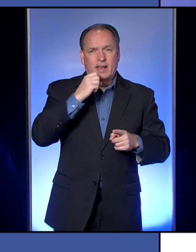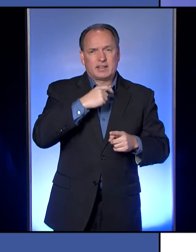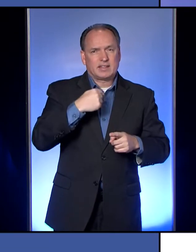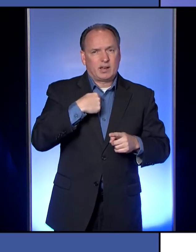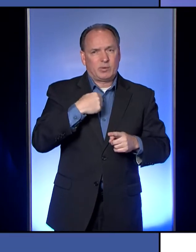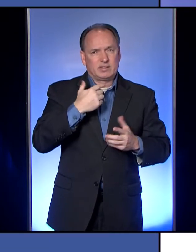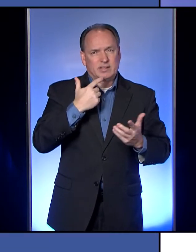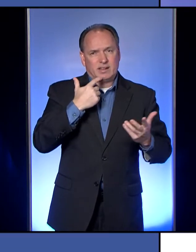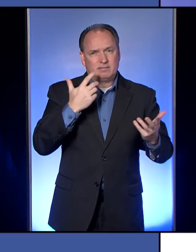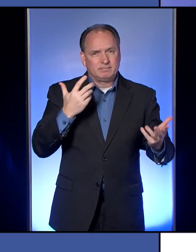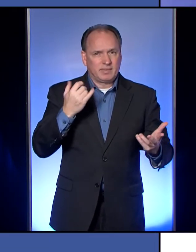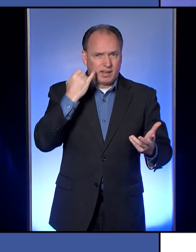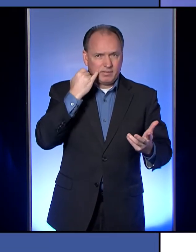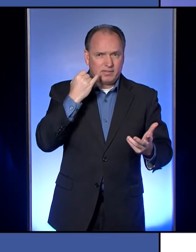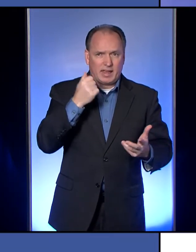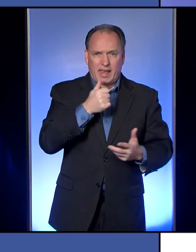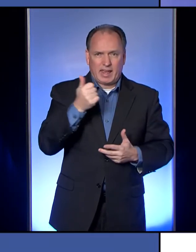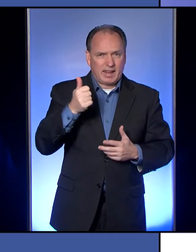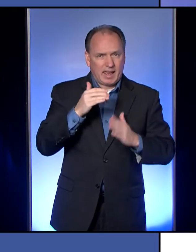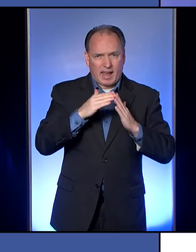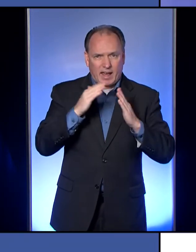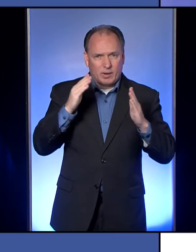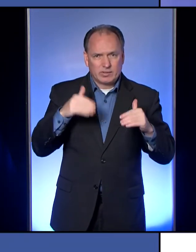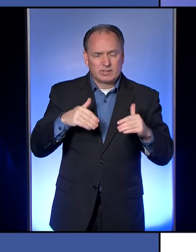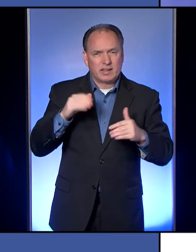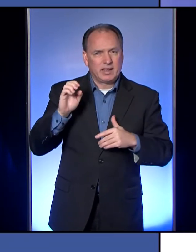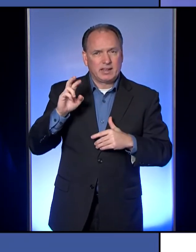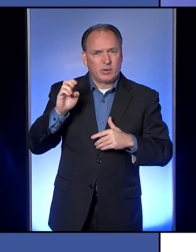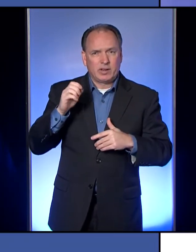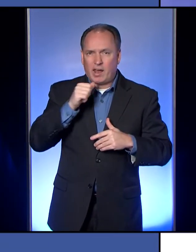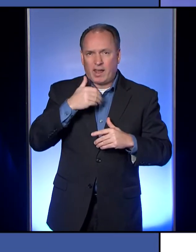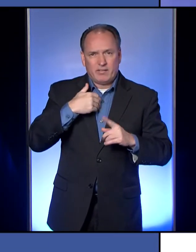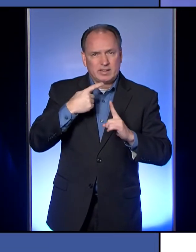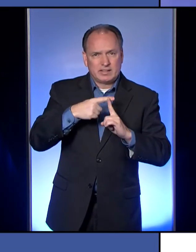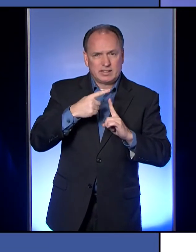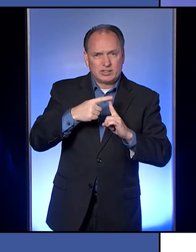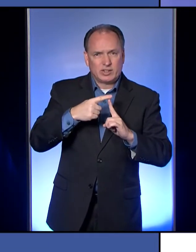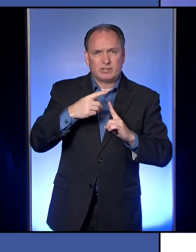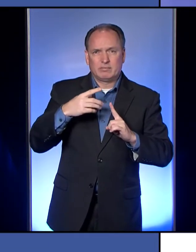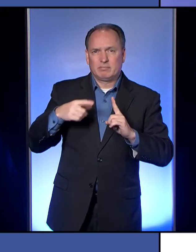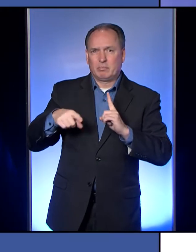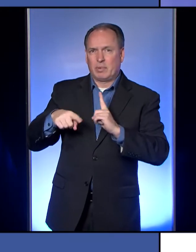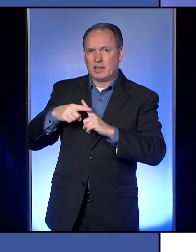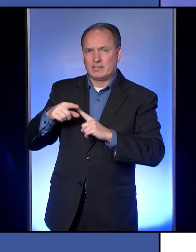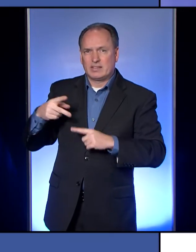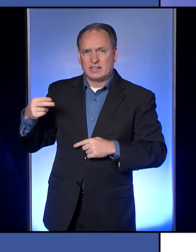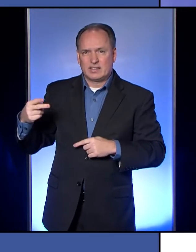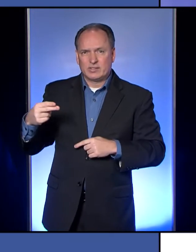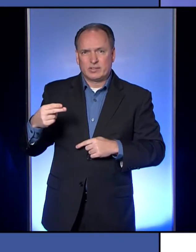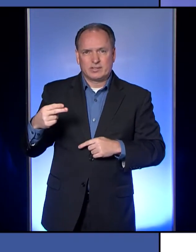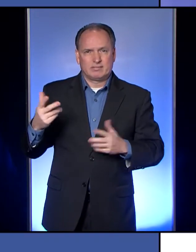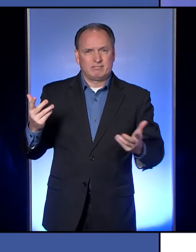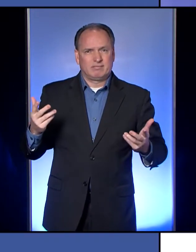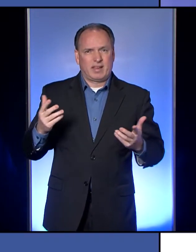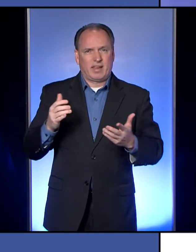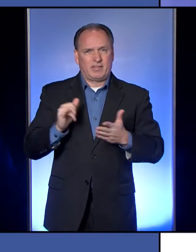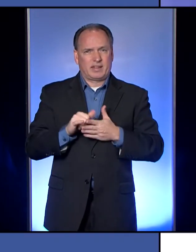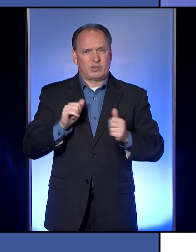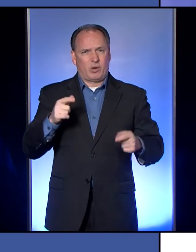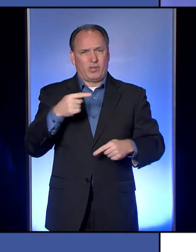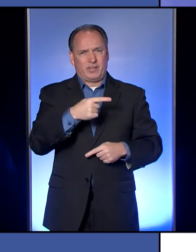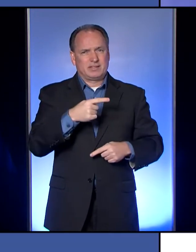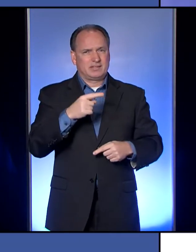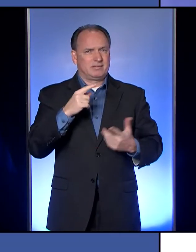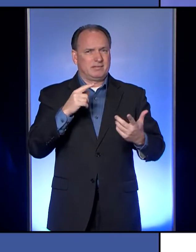say if there's any house in Erie County that doesn't have a t-shirt and a pair of scissors, that's all this mask took.